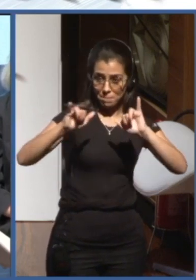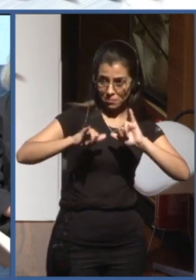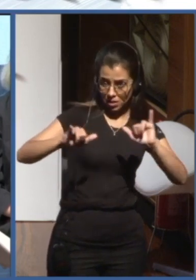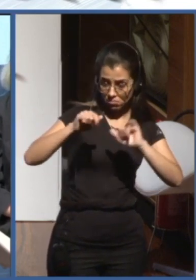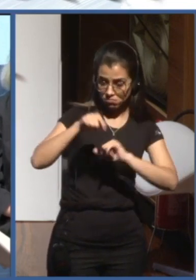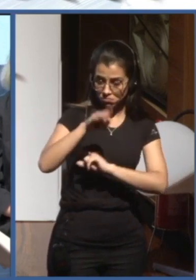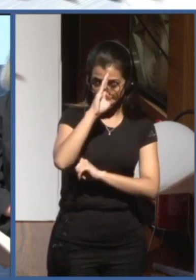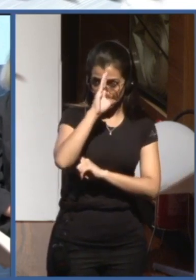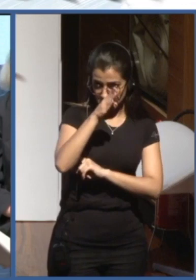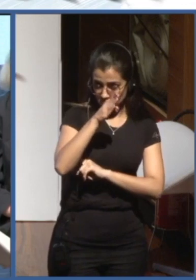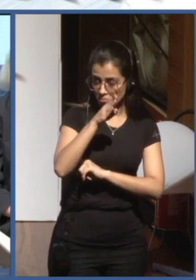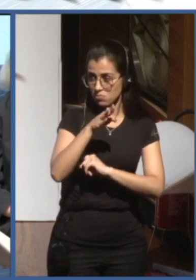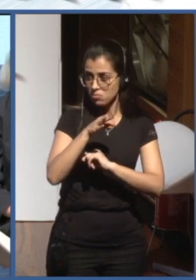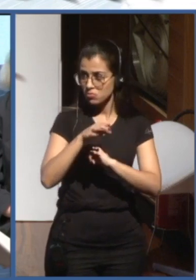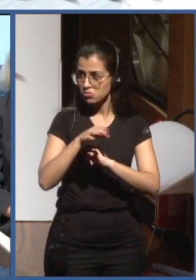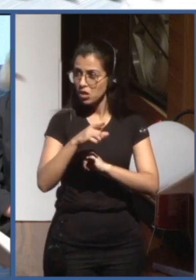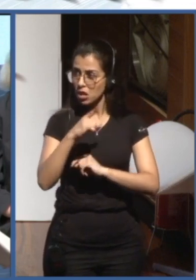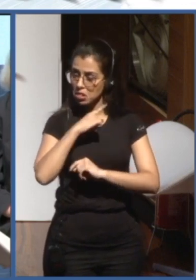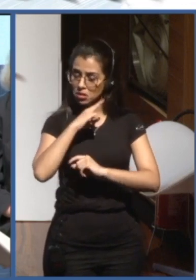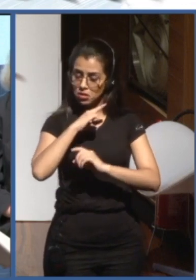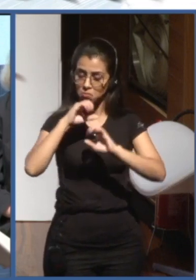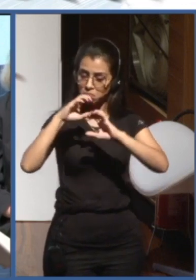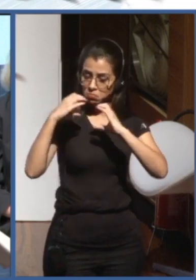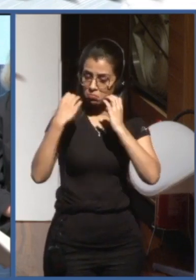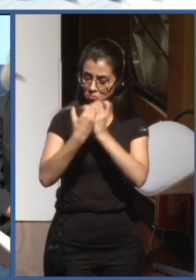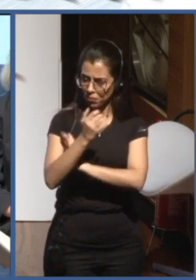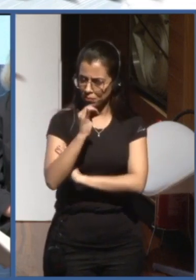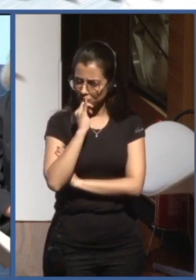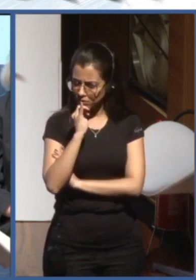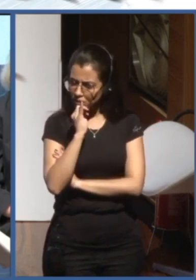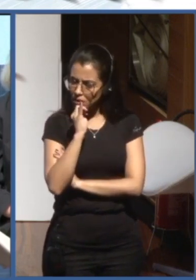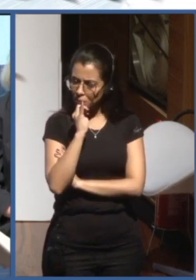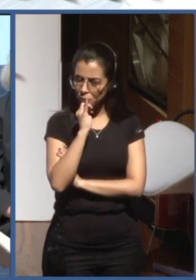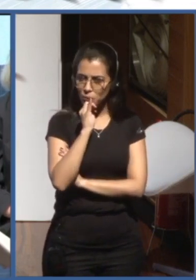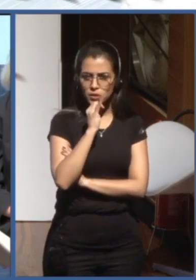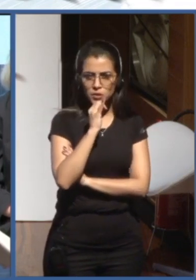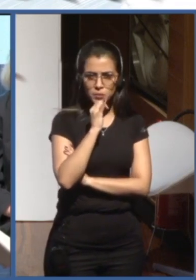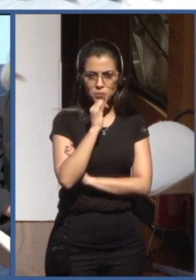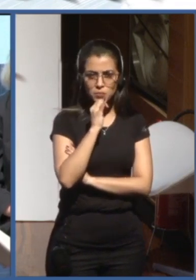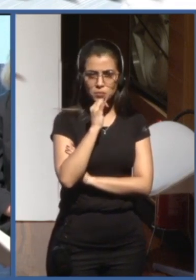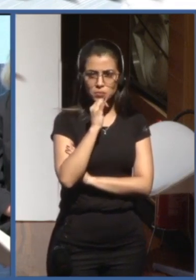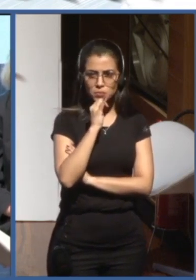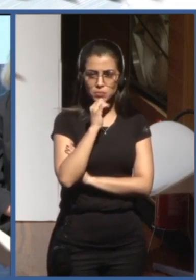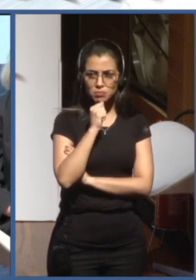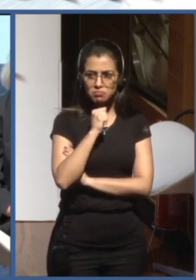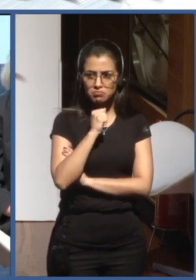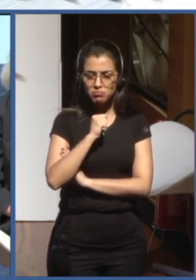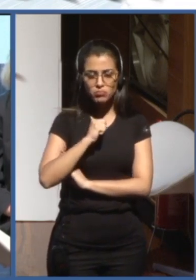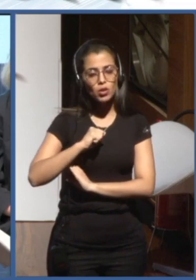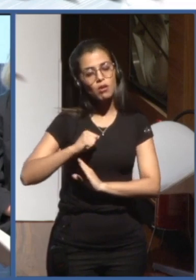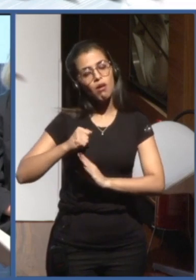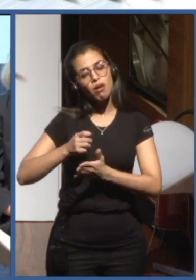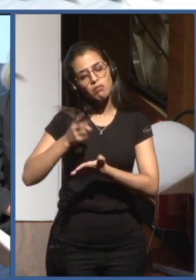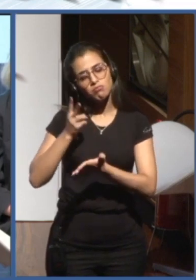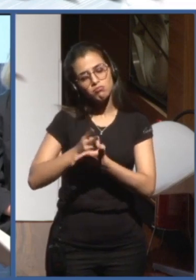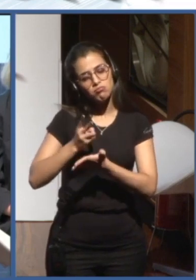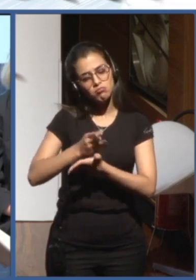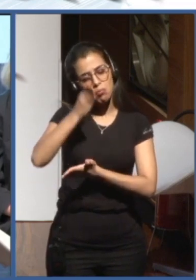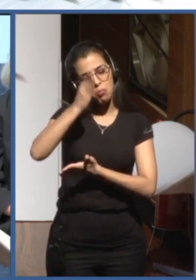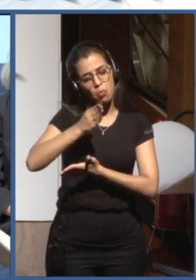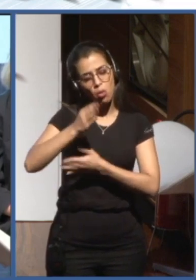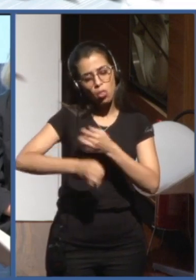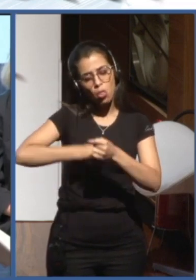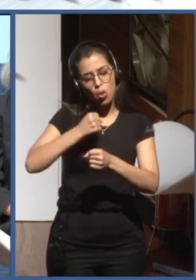conference has proclaimed the week for for media and information literacy it's every year the last week of October